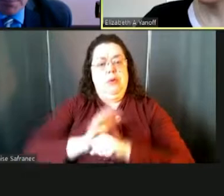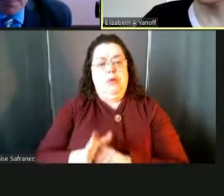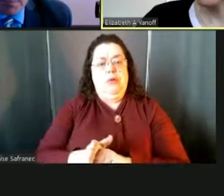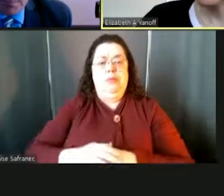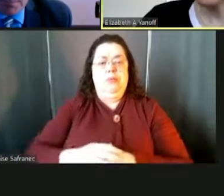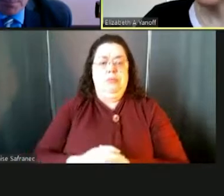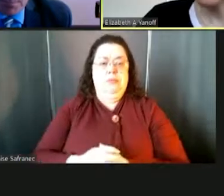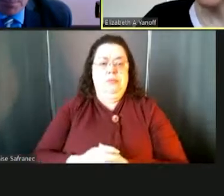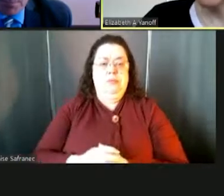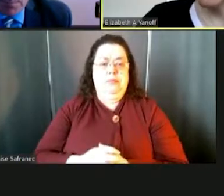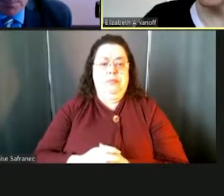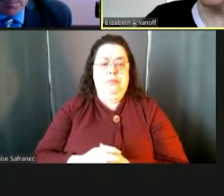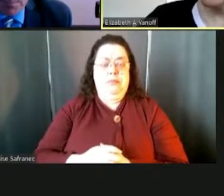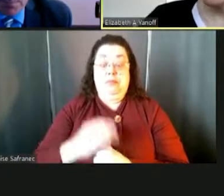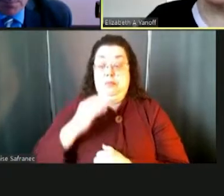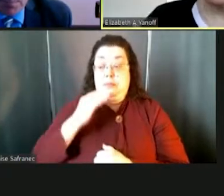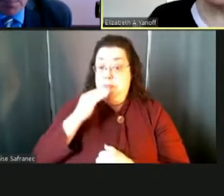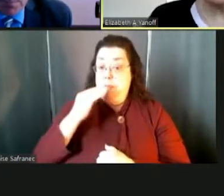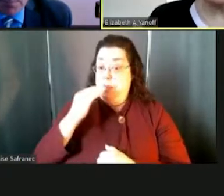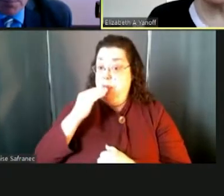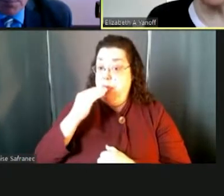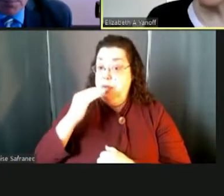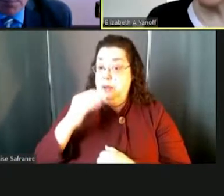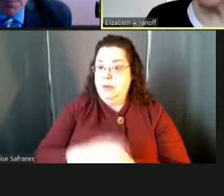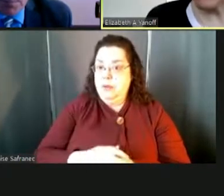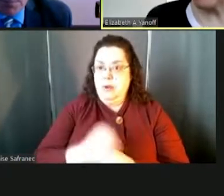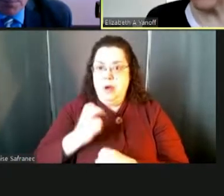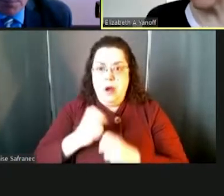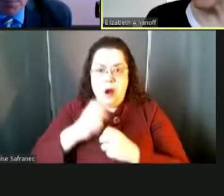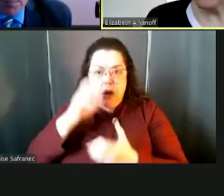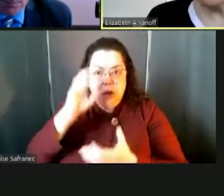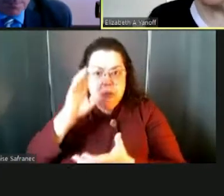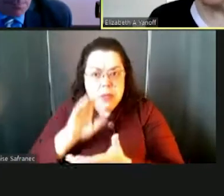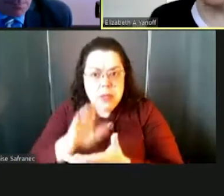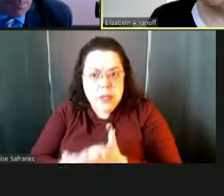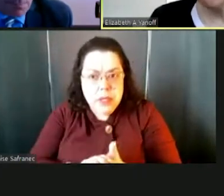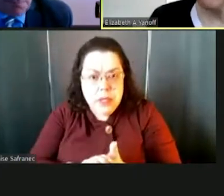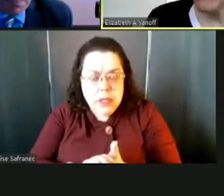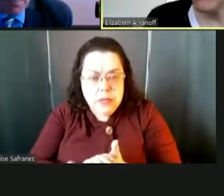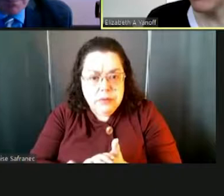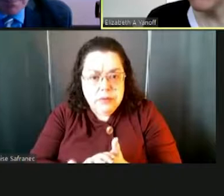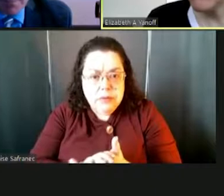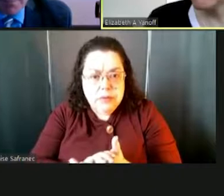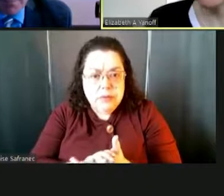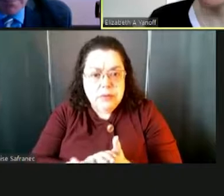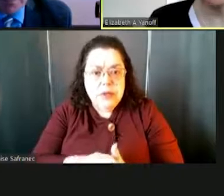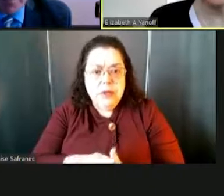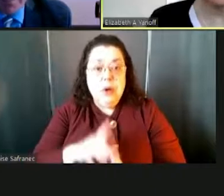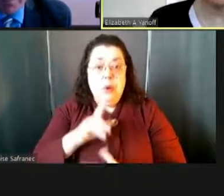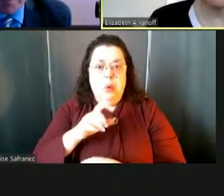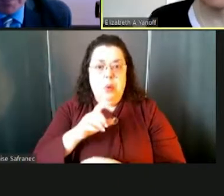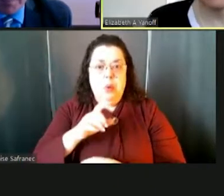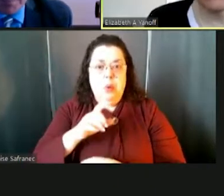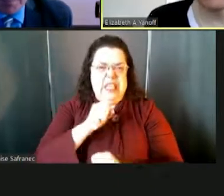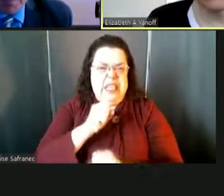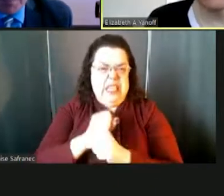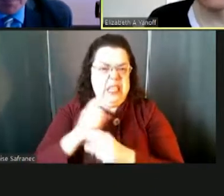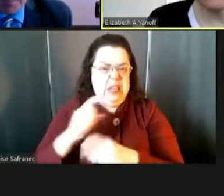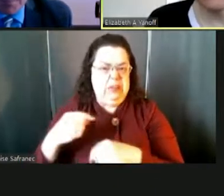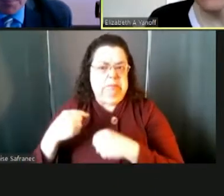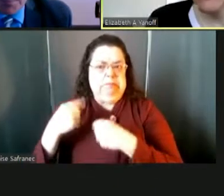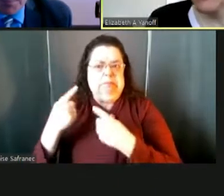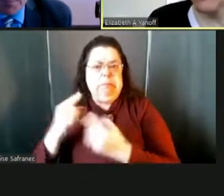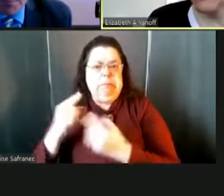Thank you for that. So it's hard to believe, but we've passed one year since schools were affected by the